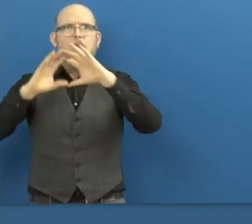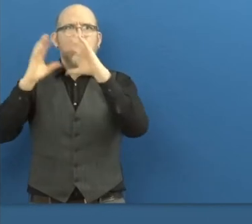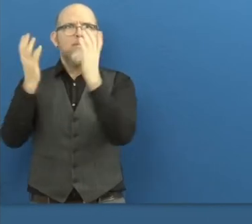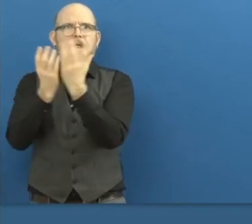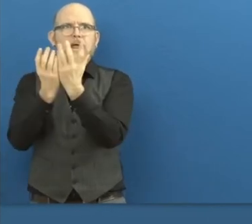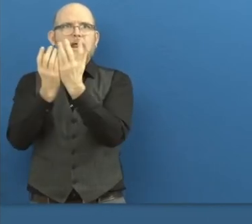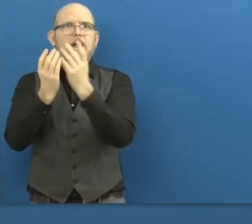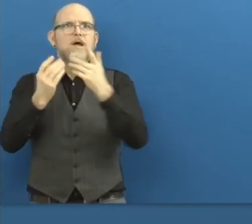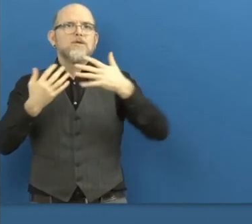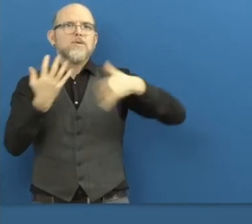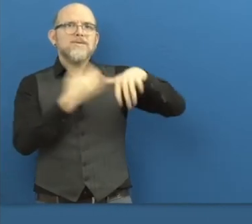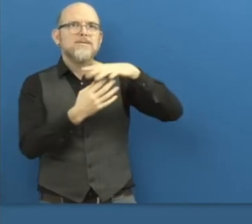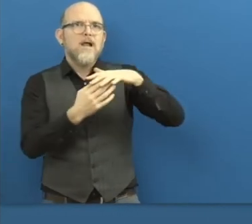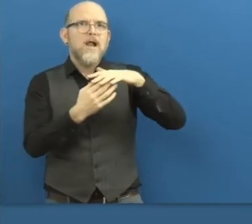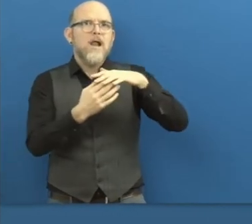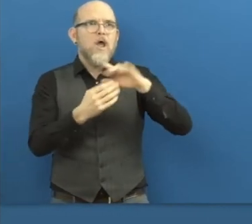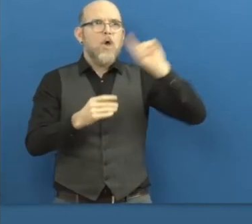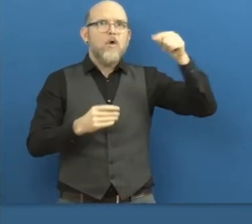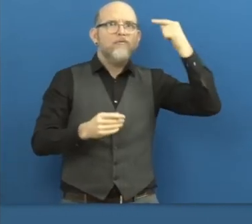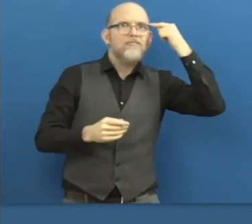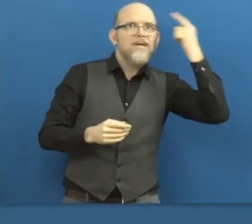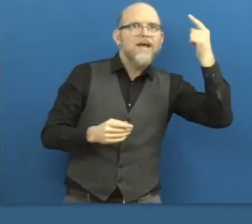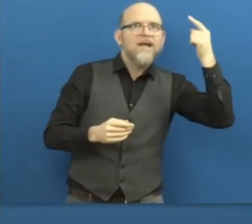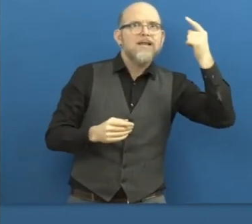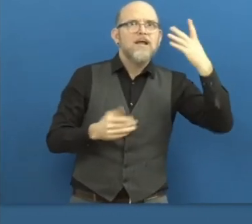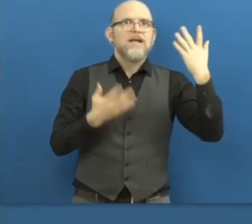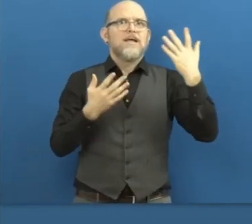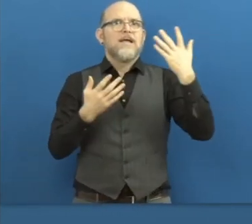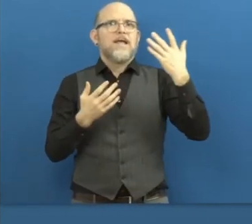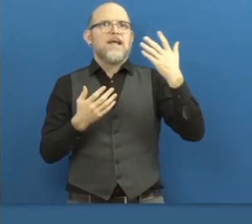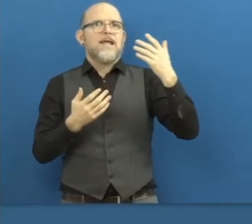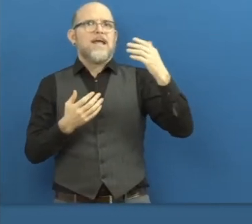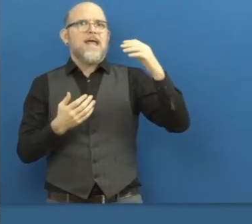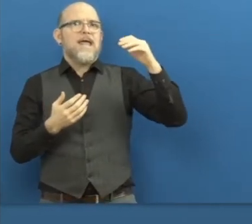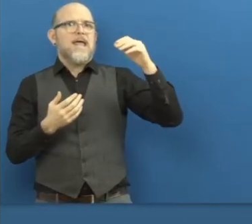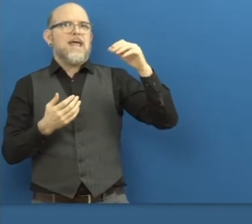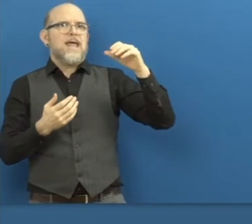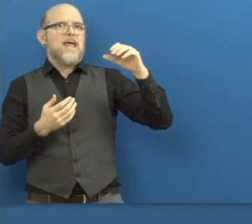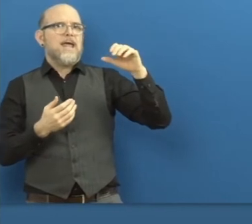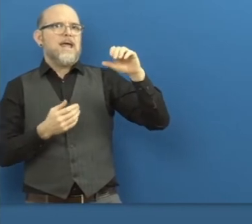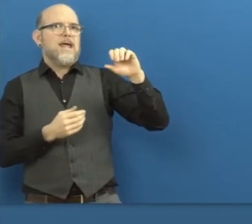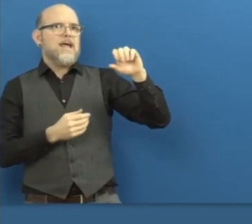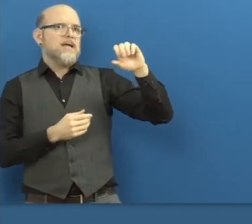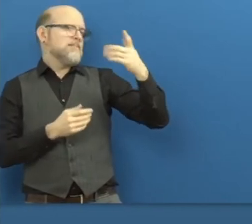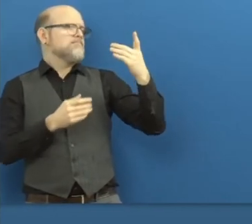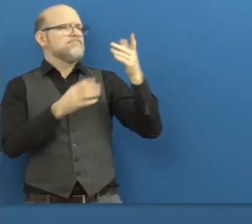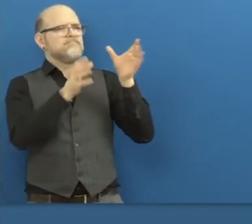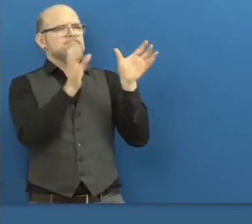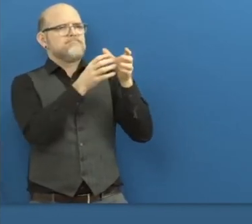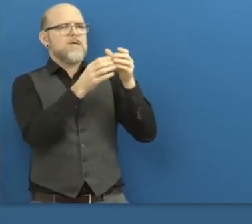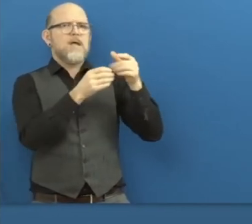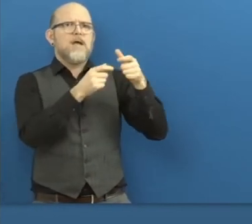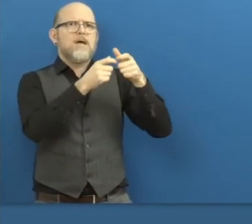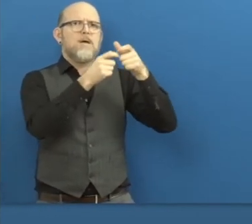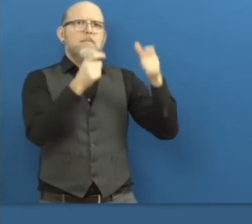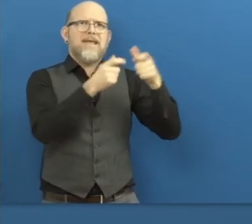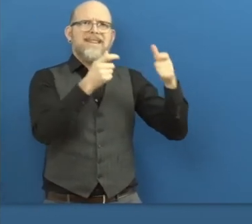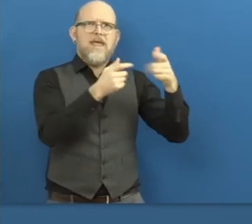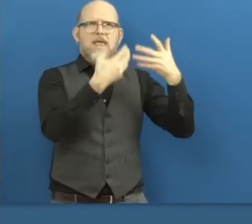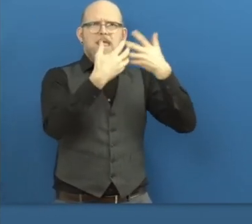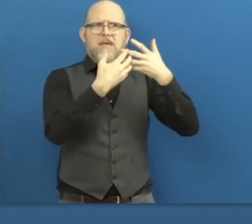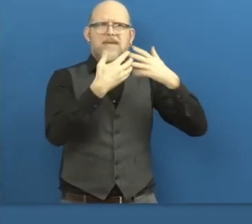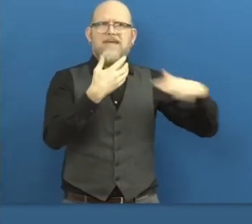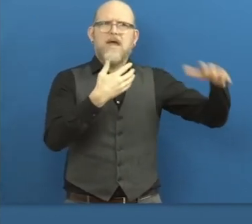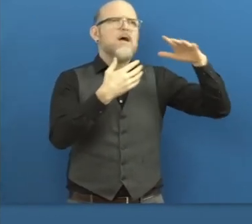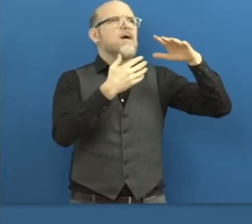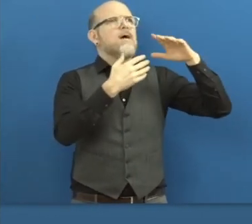taking place in the United States and throughout the world through multinational corporations. This is not a standalone issue. It's connected to